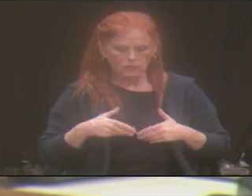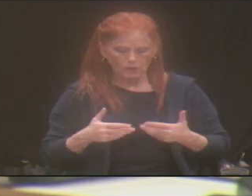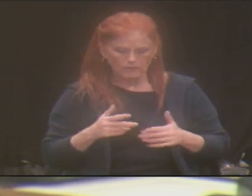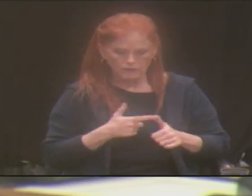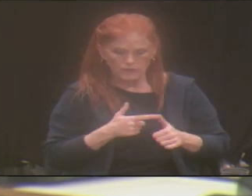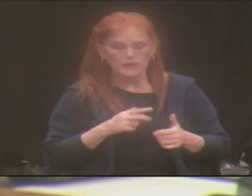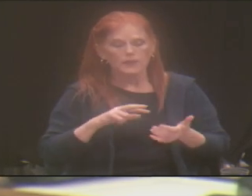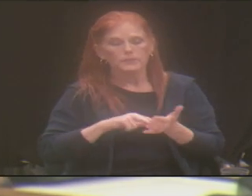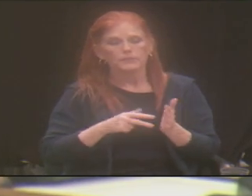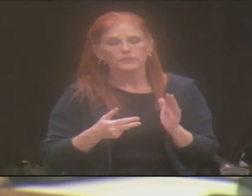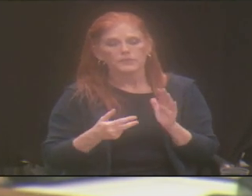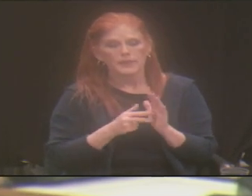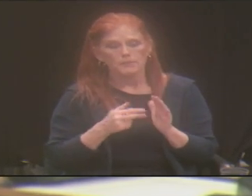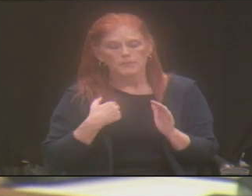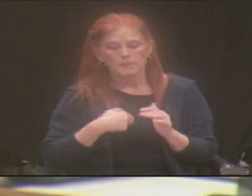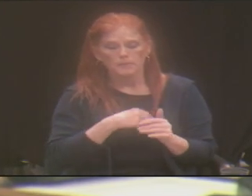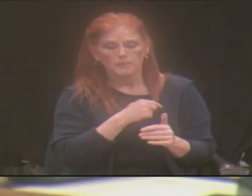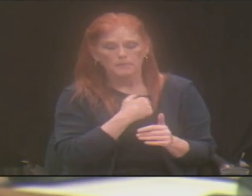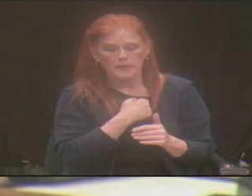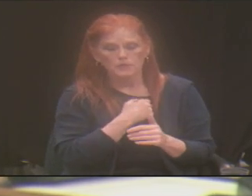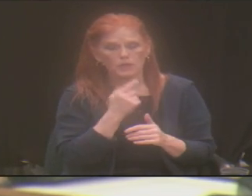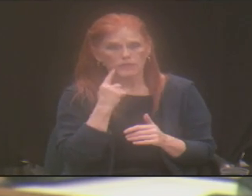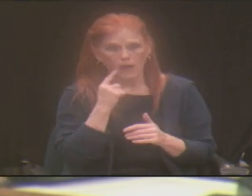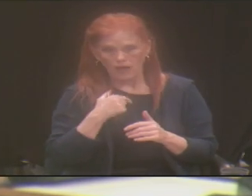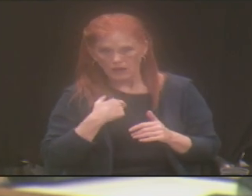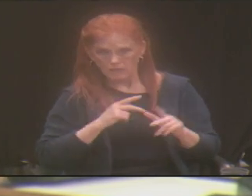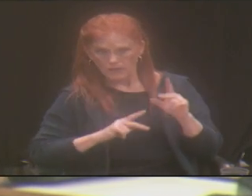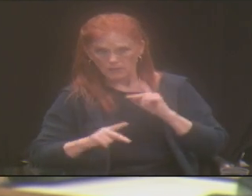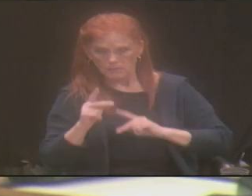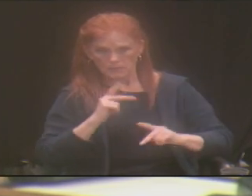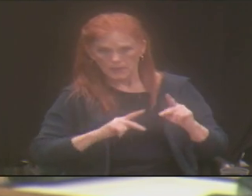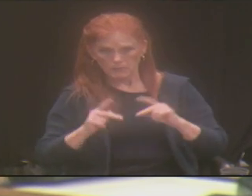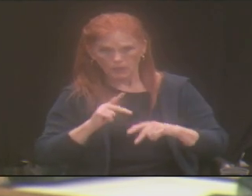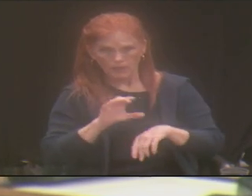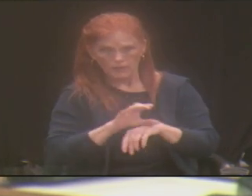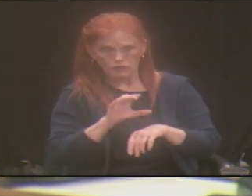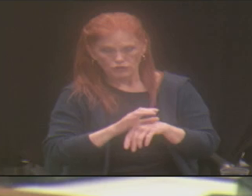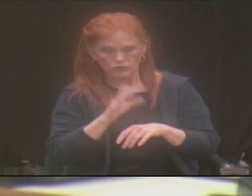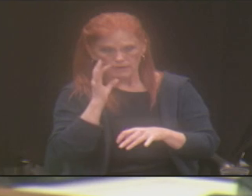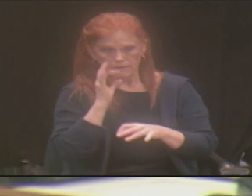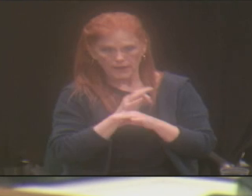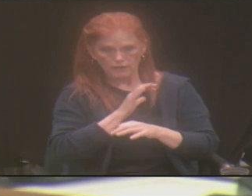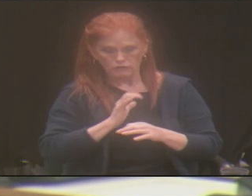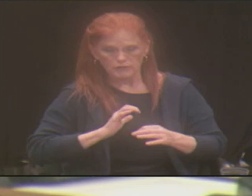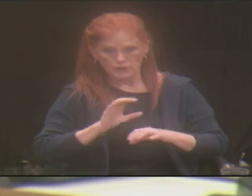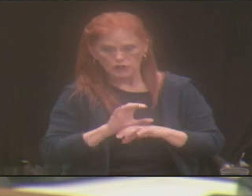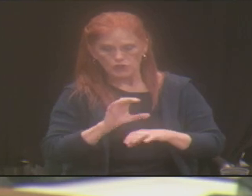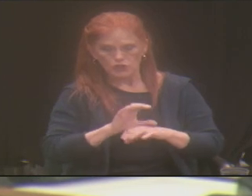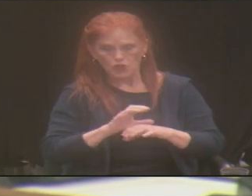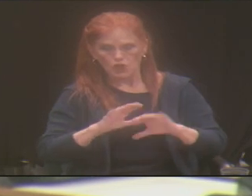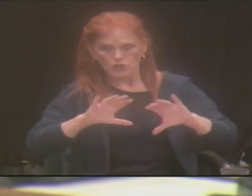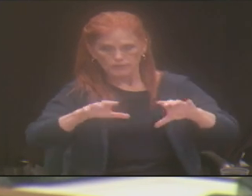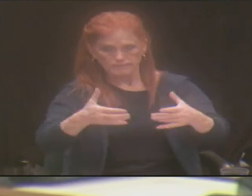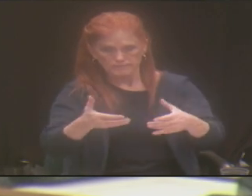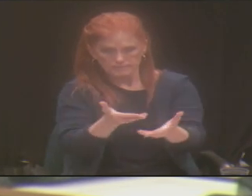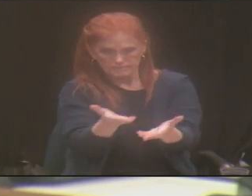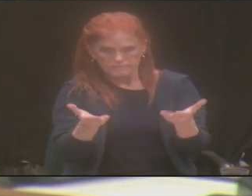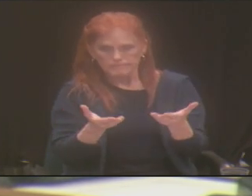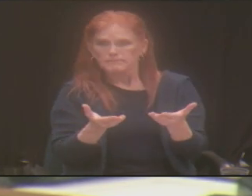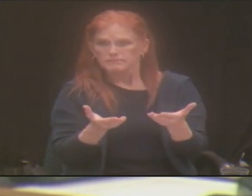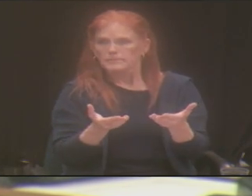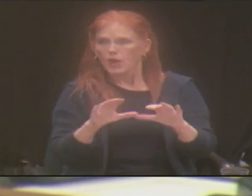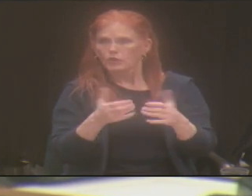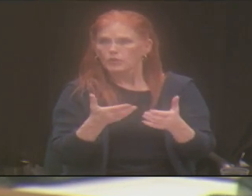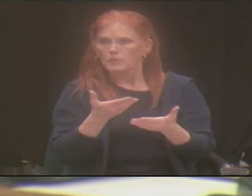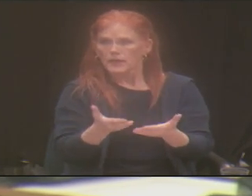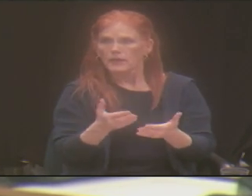is we took stock of our congregation at Faith Christian Church. So what were the needs that we had that were not